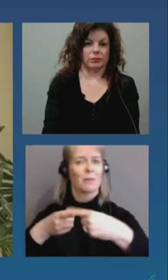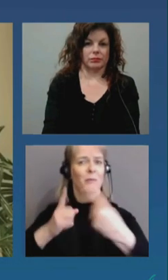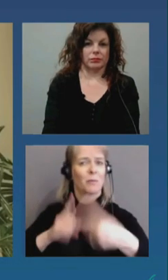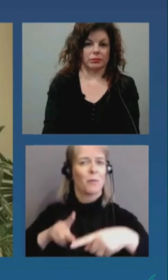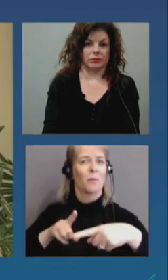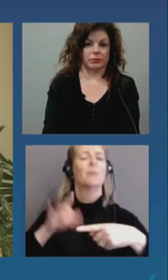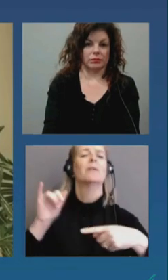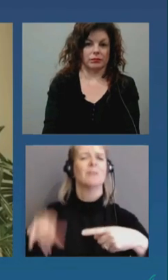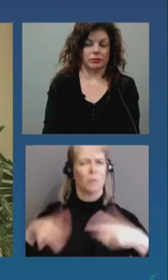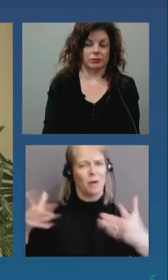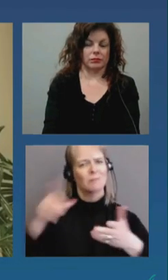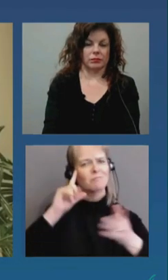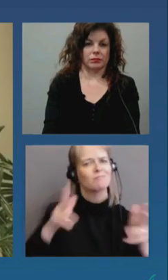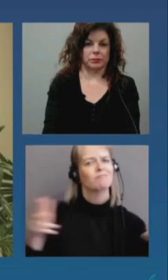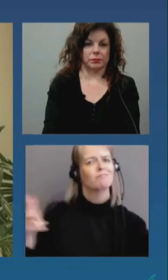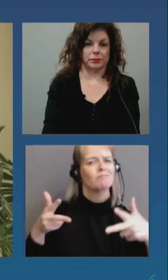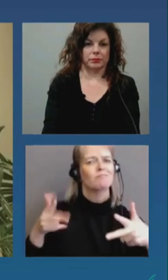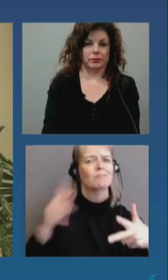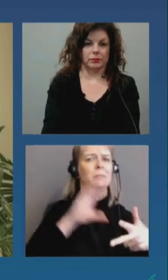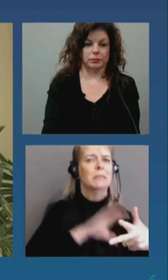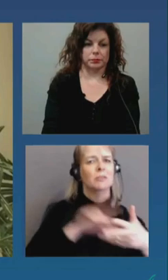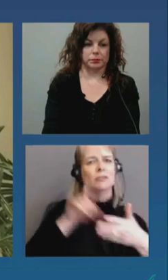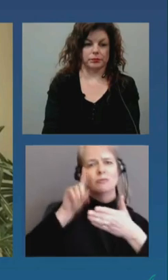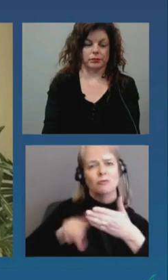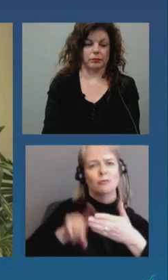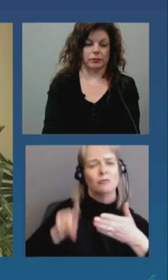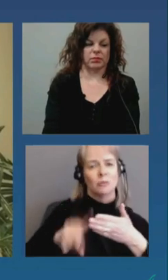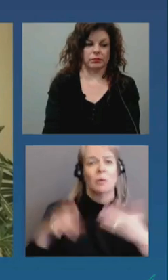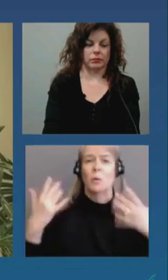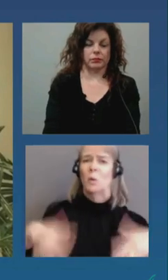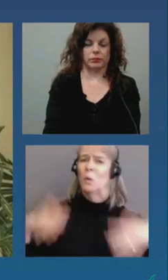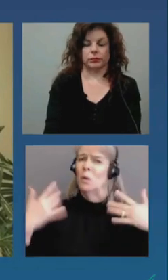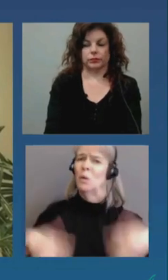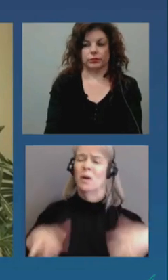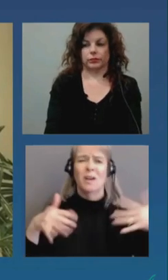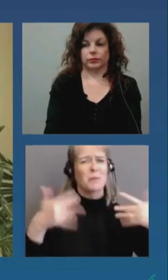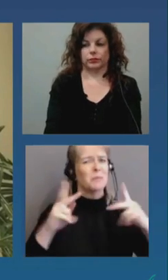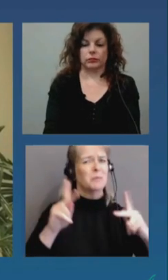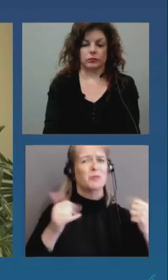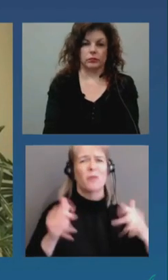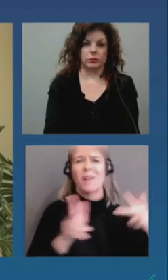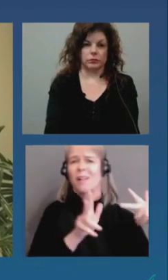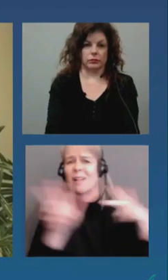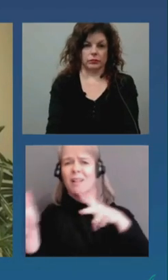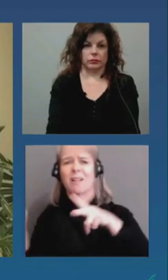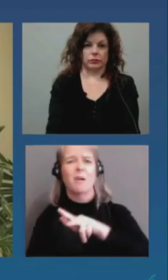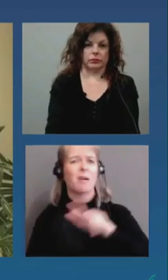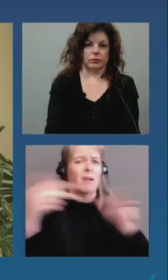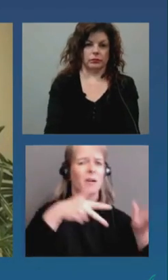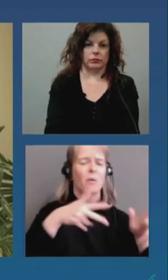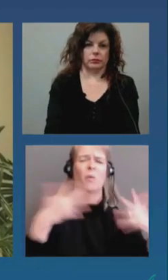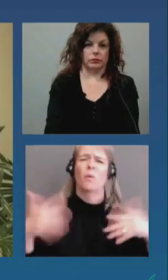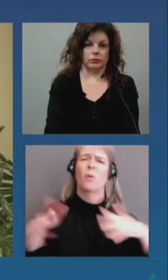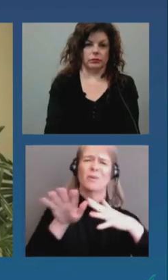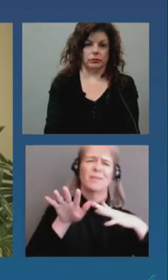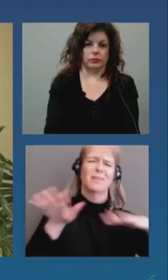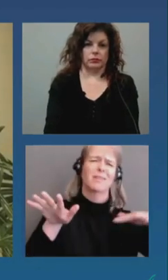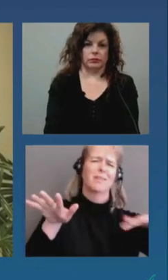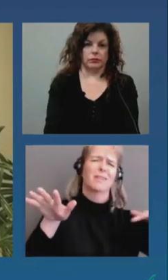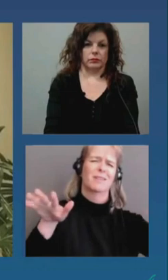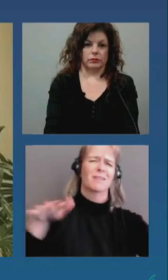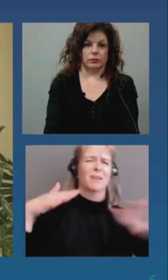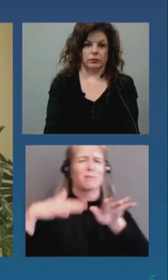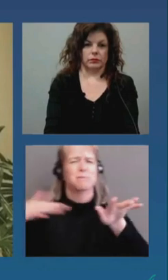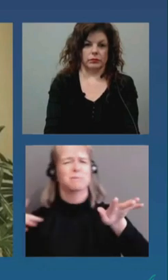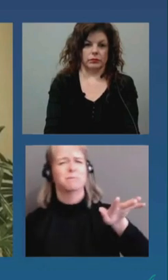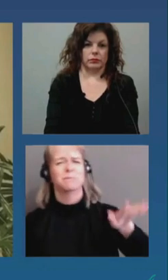with the checkpoints being up and running, travellers were experiencing significant delays at all Ottawa area inter-provincial crossings, the